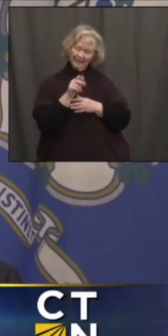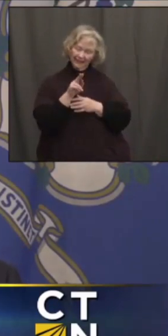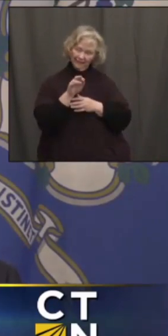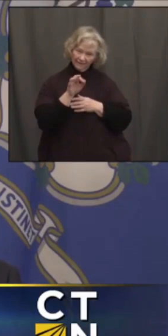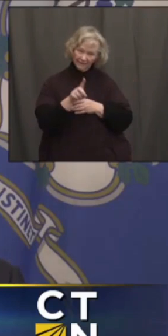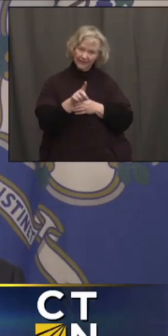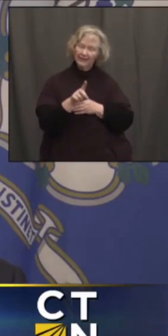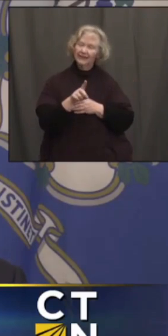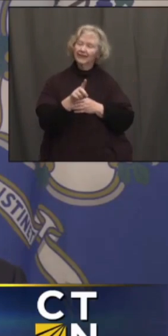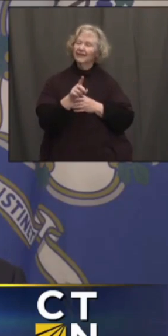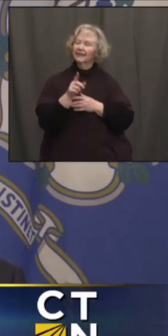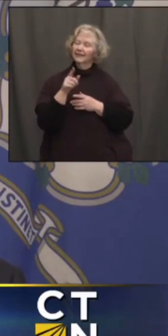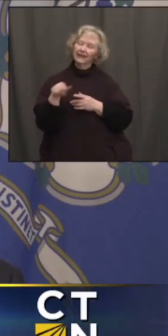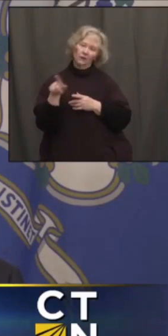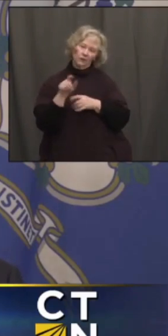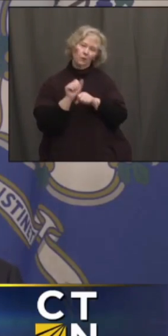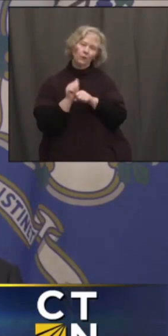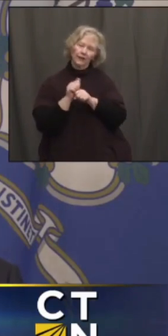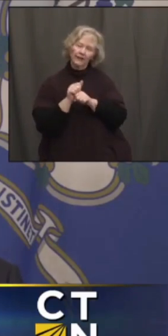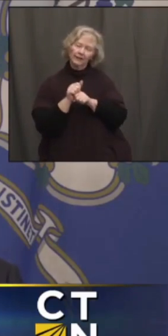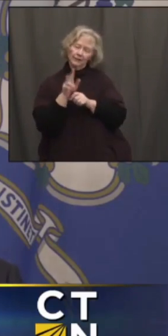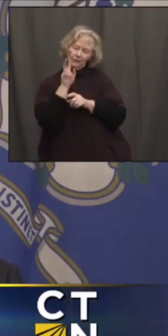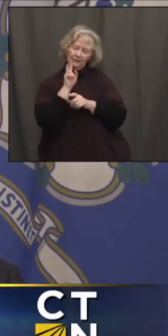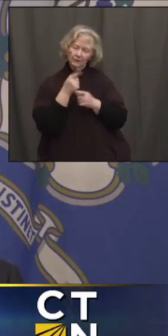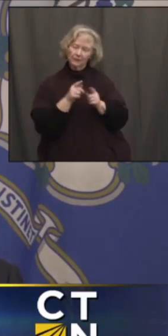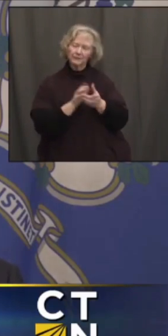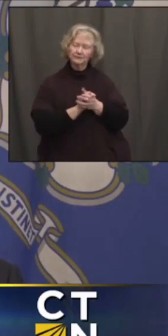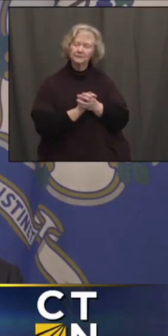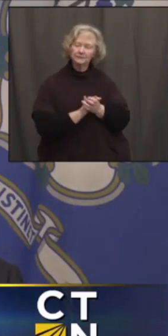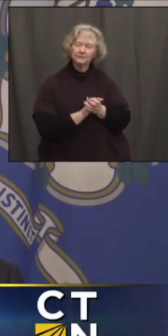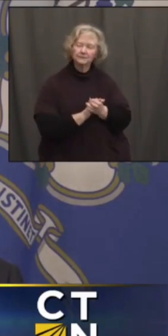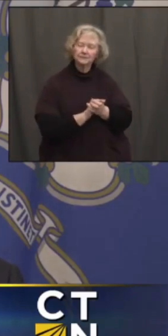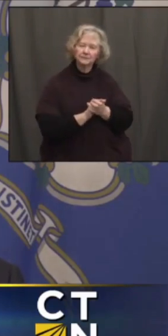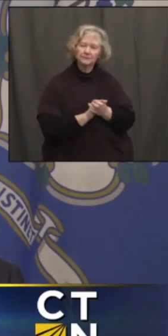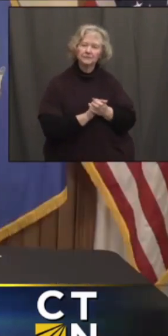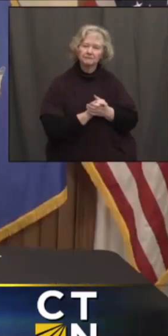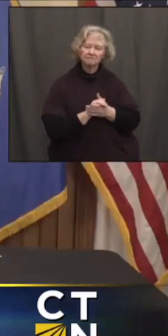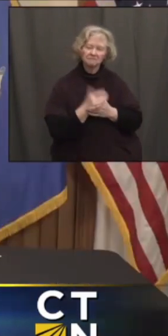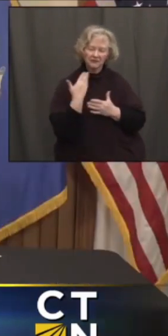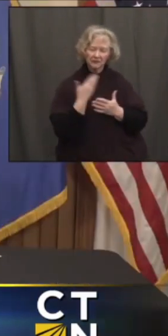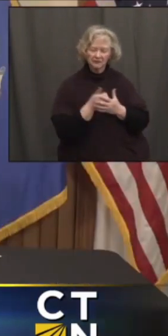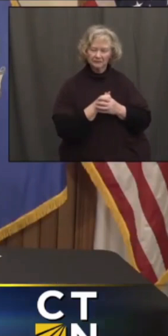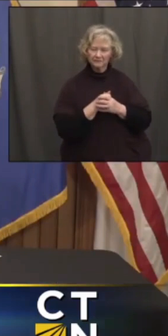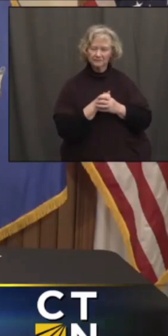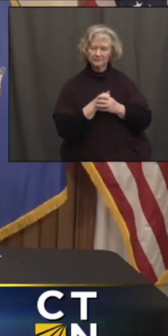McCall finalize what we're going to do. Okay. Thank you.